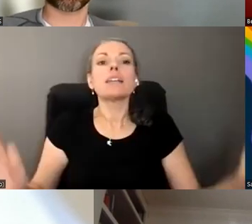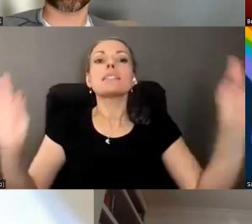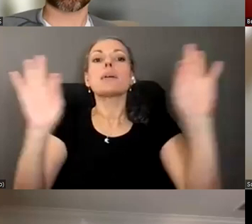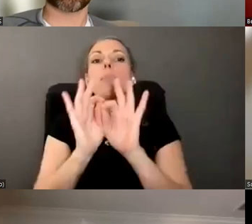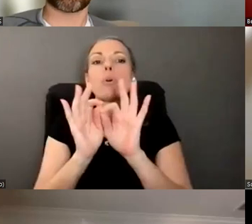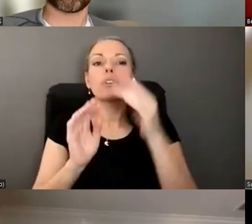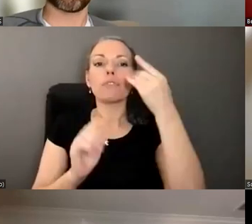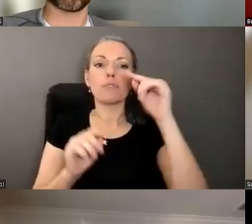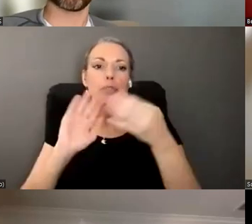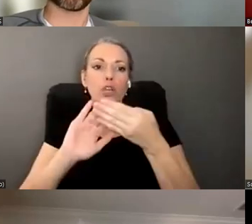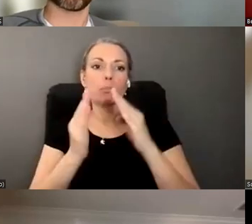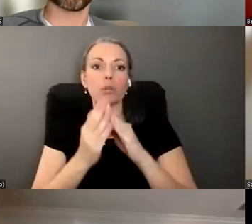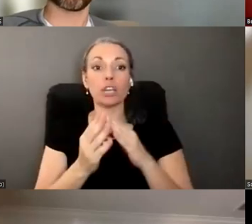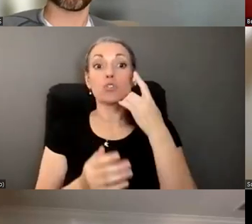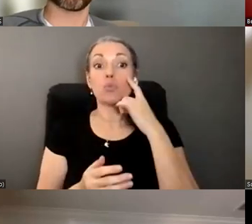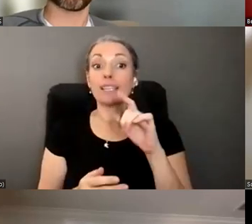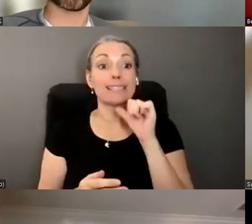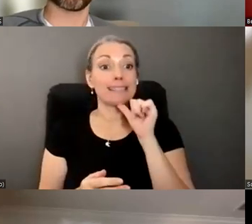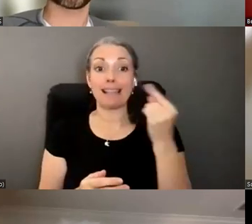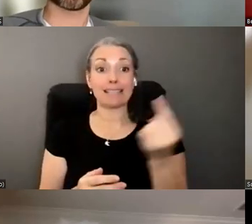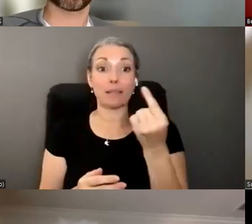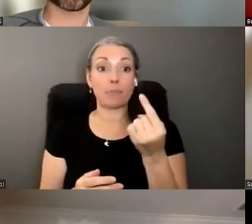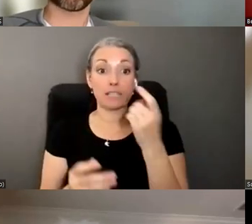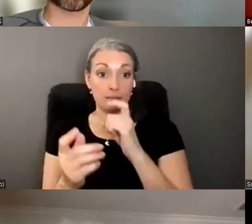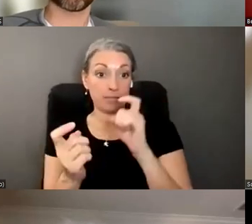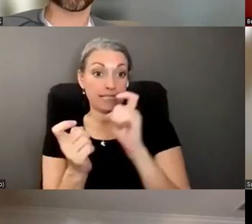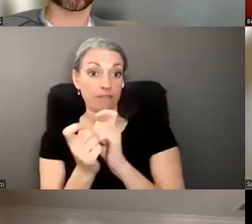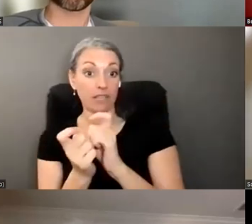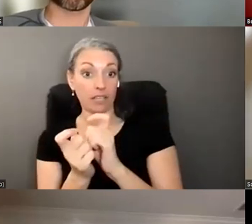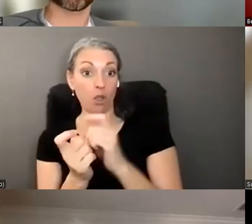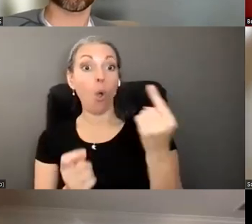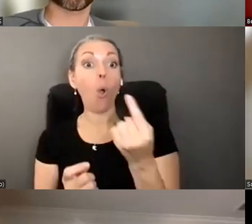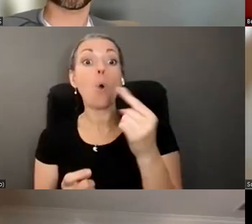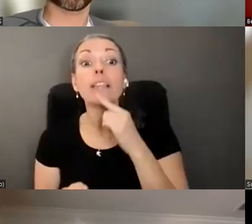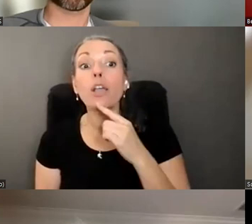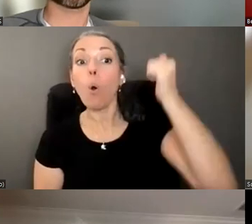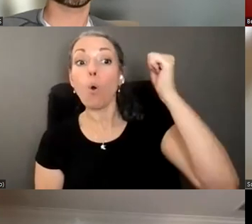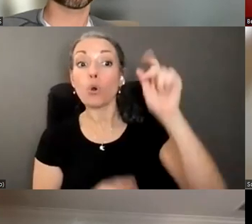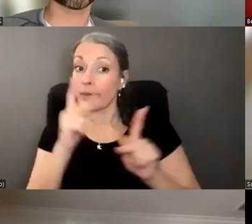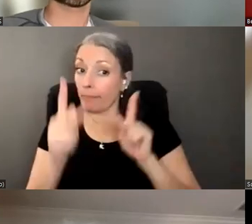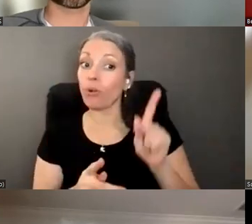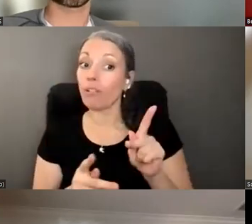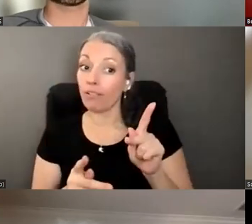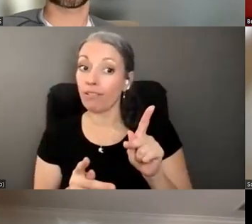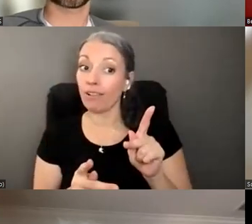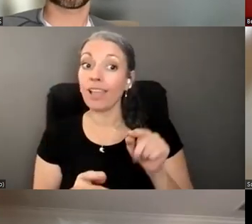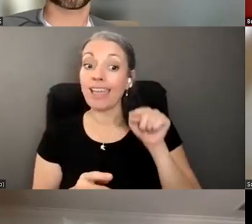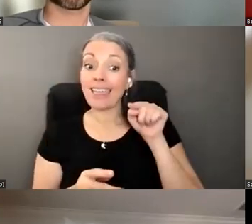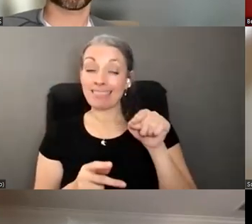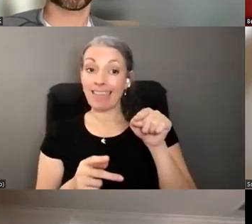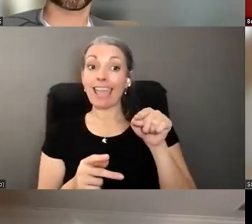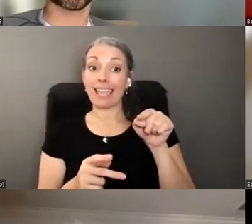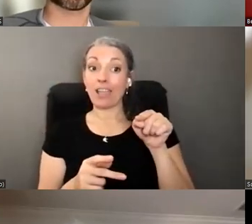the community at large to realize this is not something that is specifically only older adults these scammers become